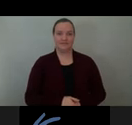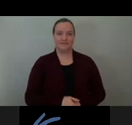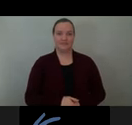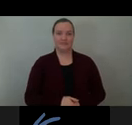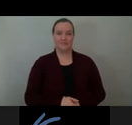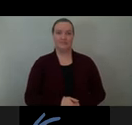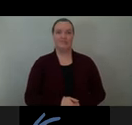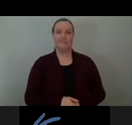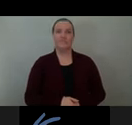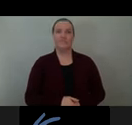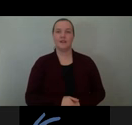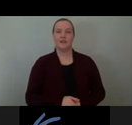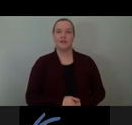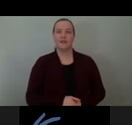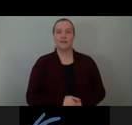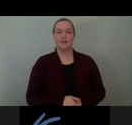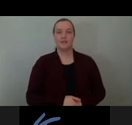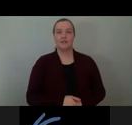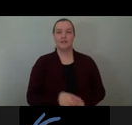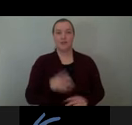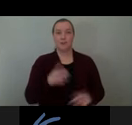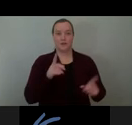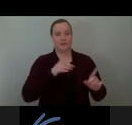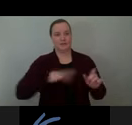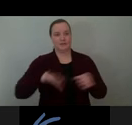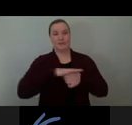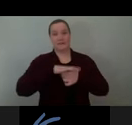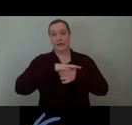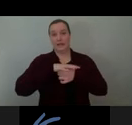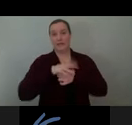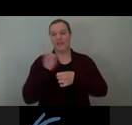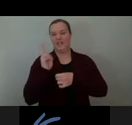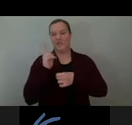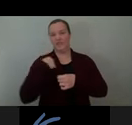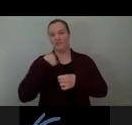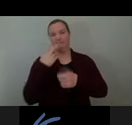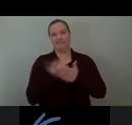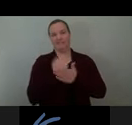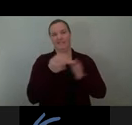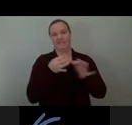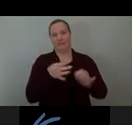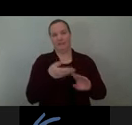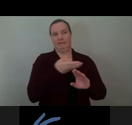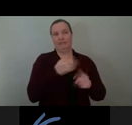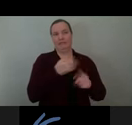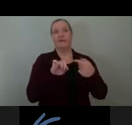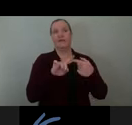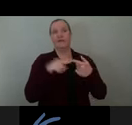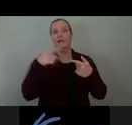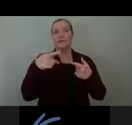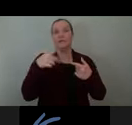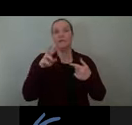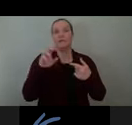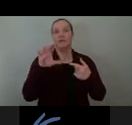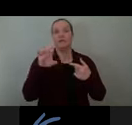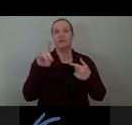Okay, so I've just gone through the history of the site, and then I also talked about the precedents that we looked at in terms of how we